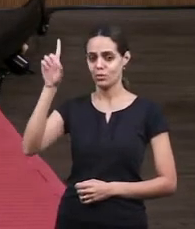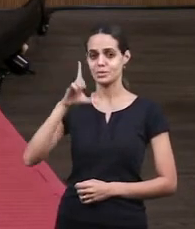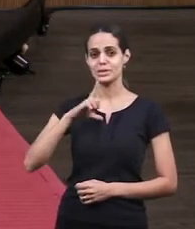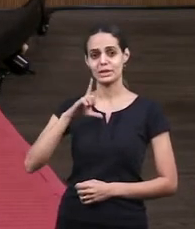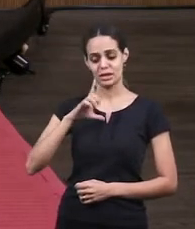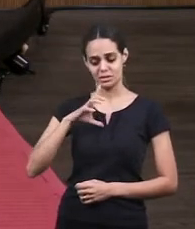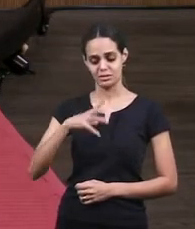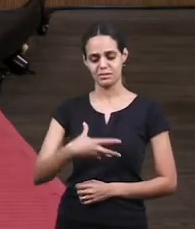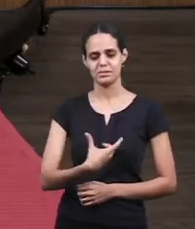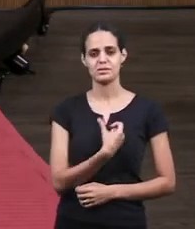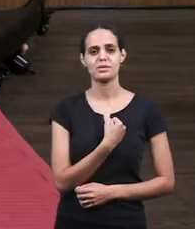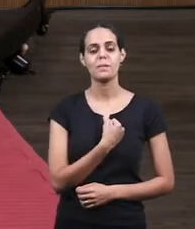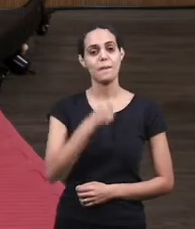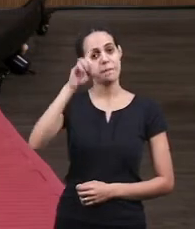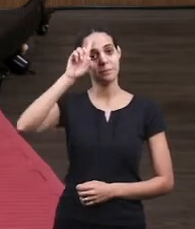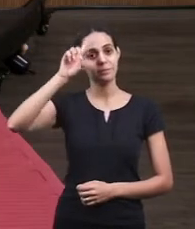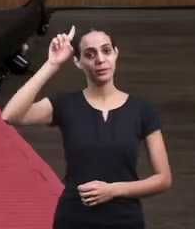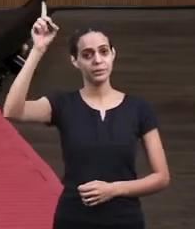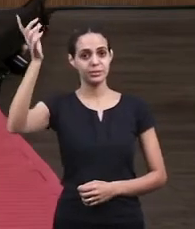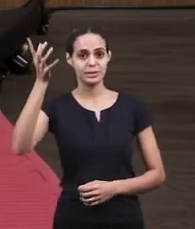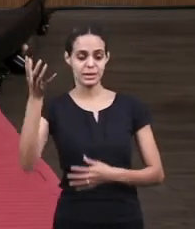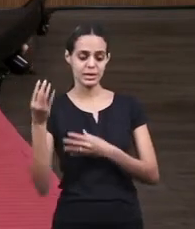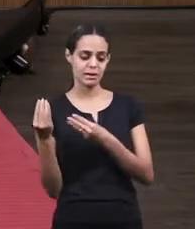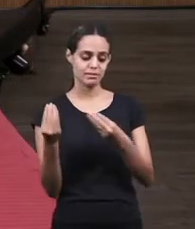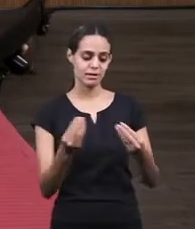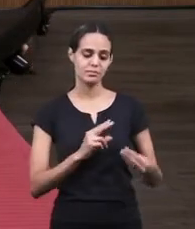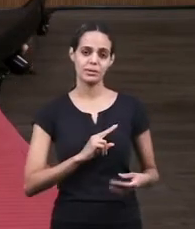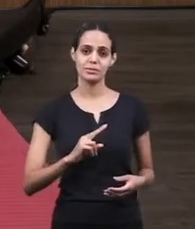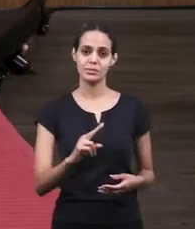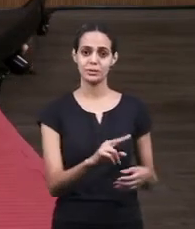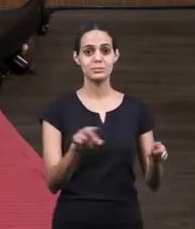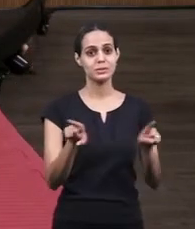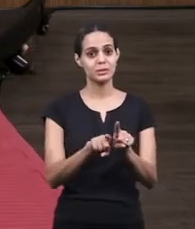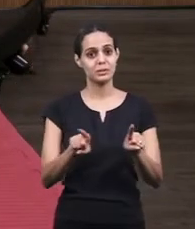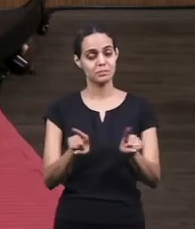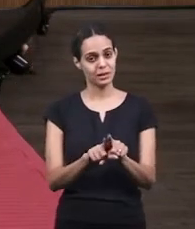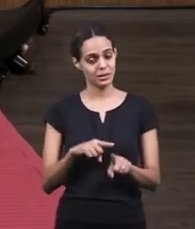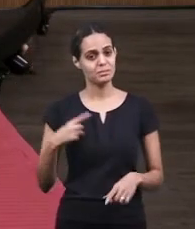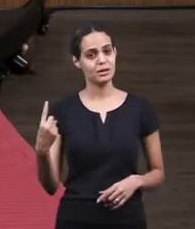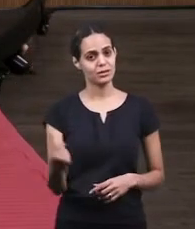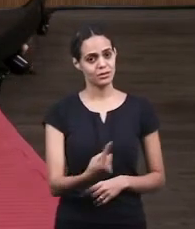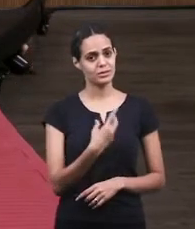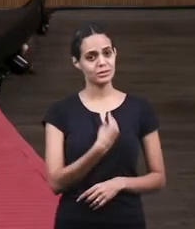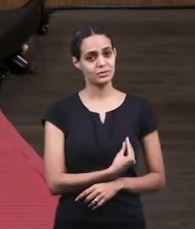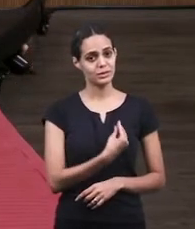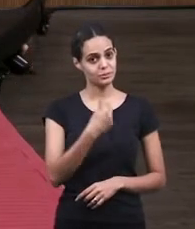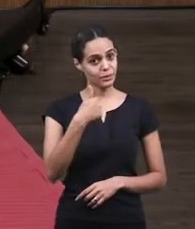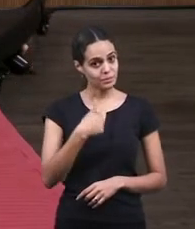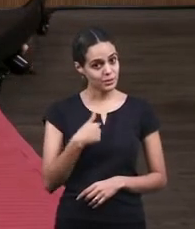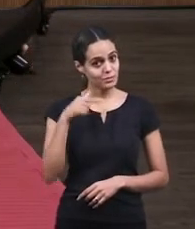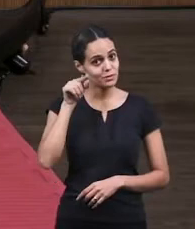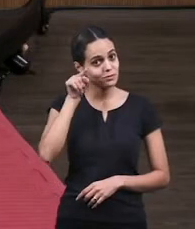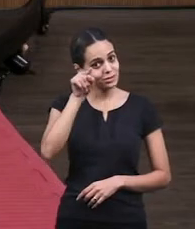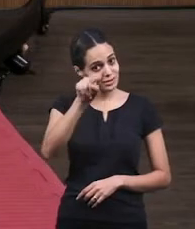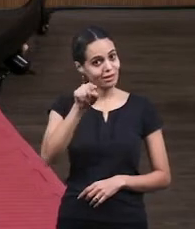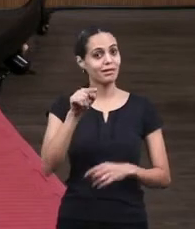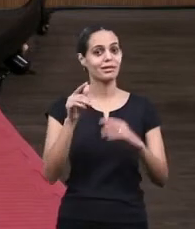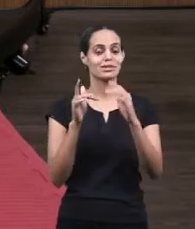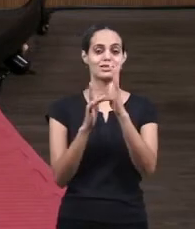jesus was saying this is what the lord jesus wants to give to us for me to you jesus